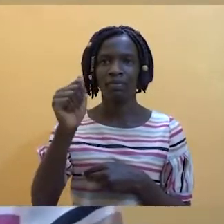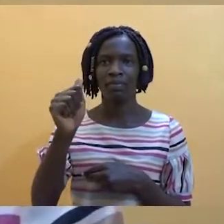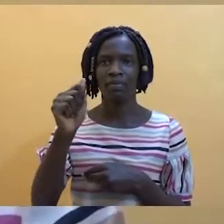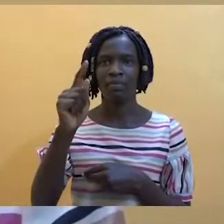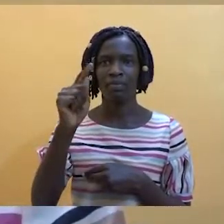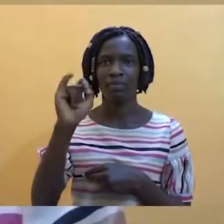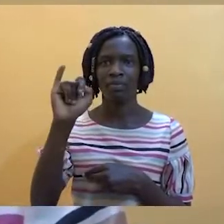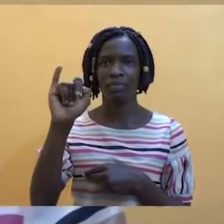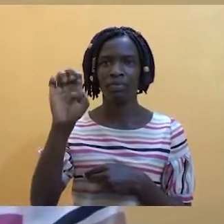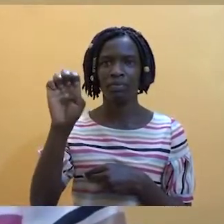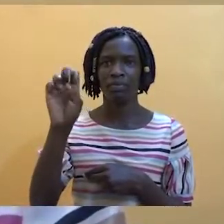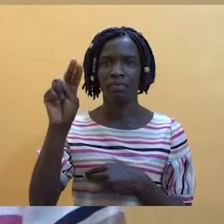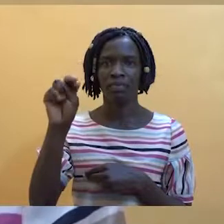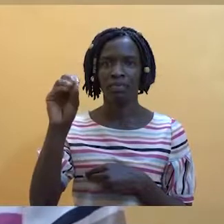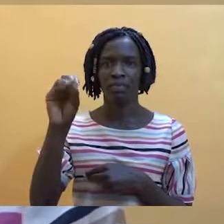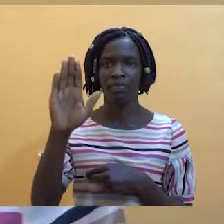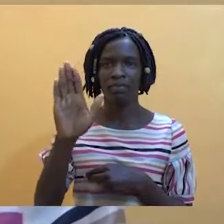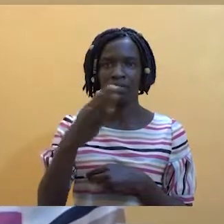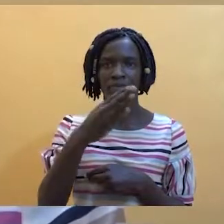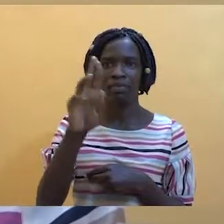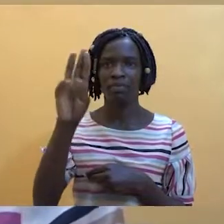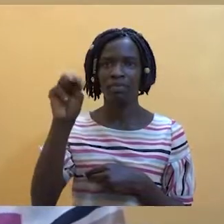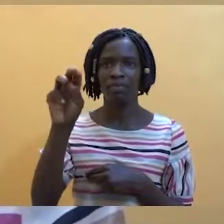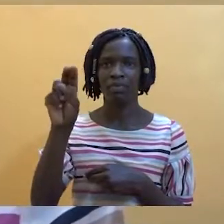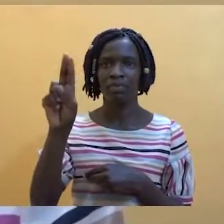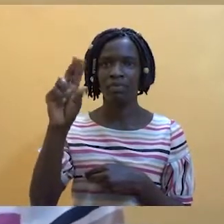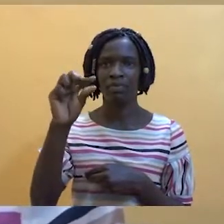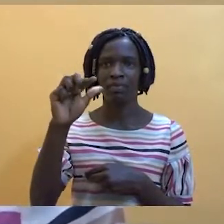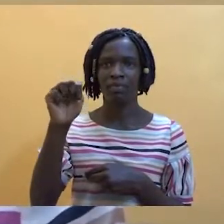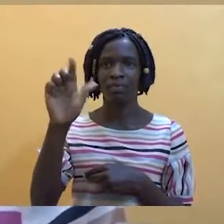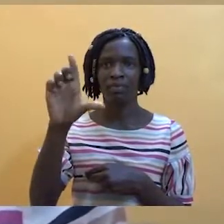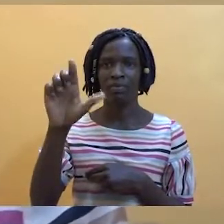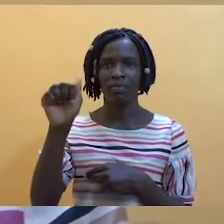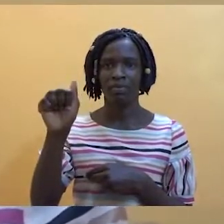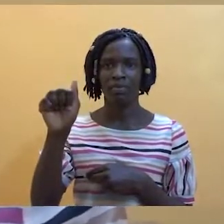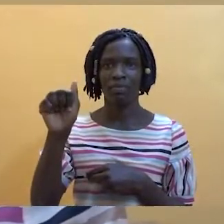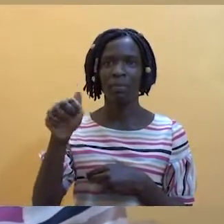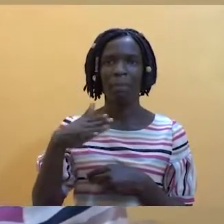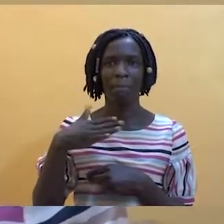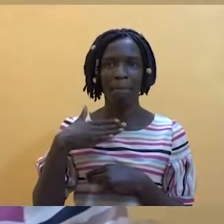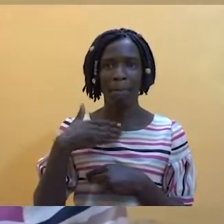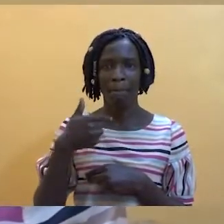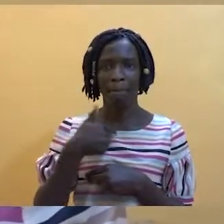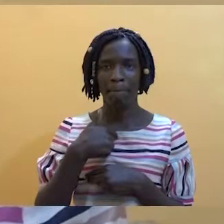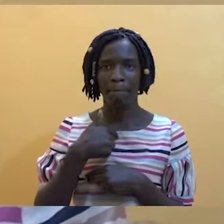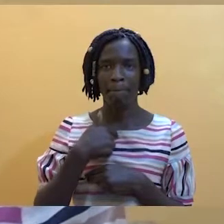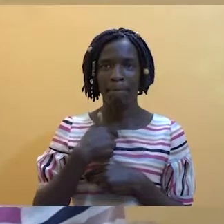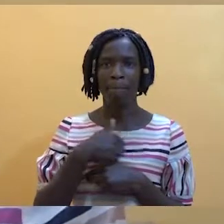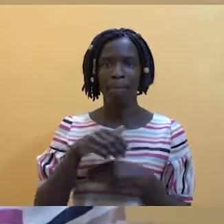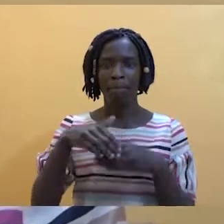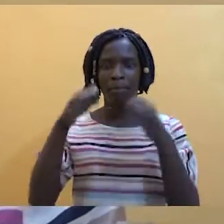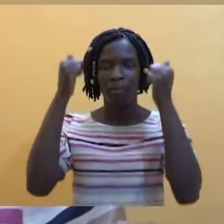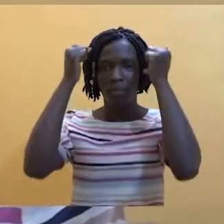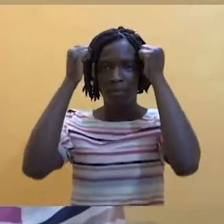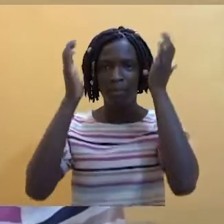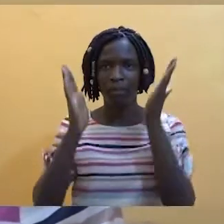partaking bachelor's degrees in special need education with IT. I also live in Bahiga County.